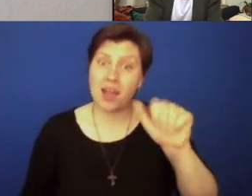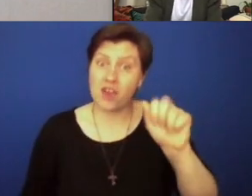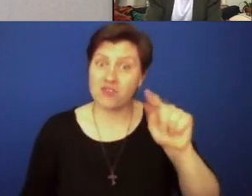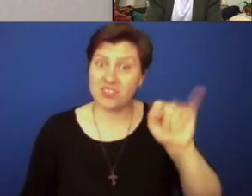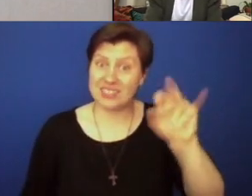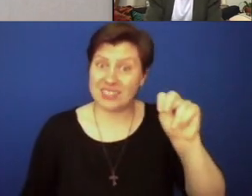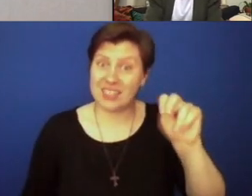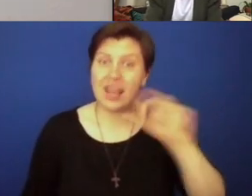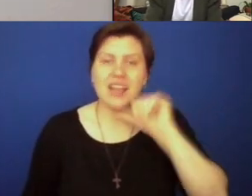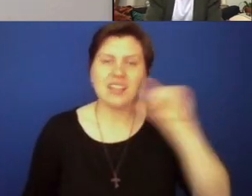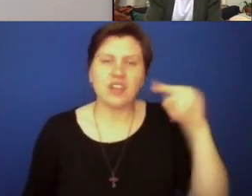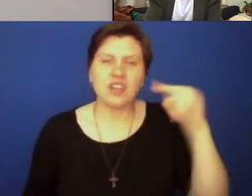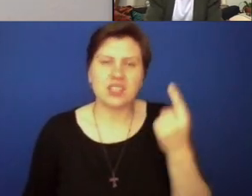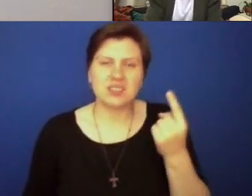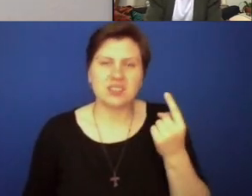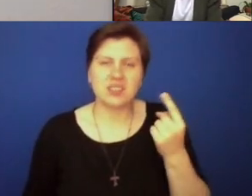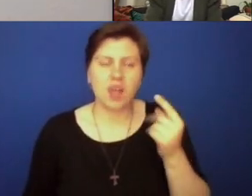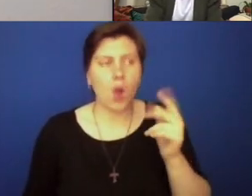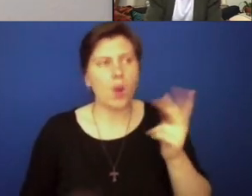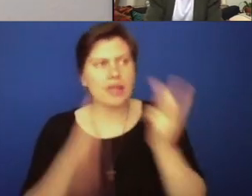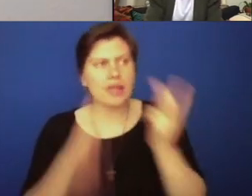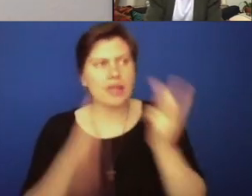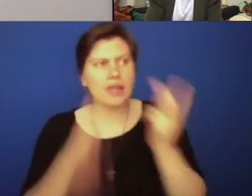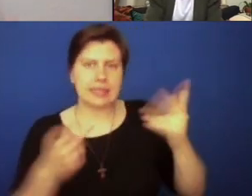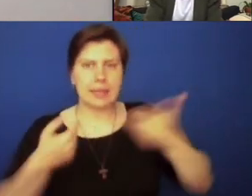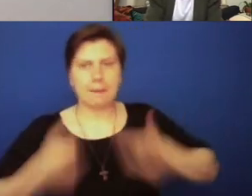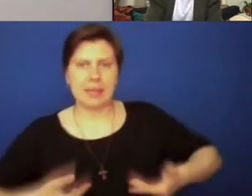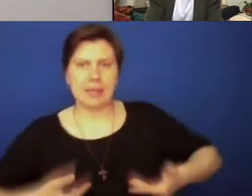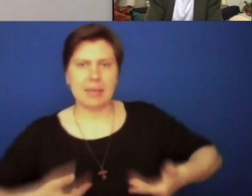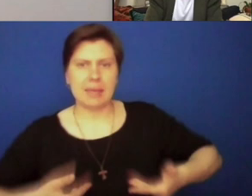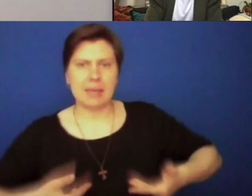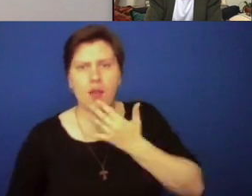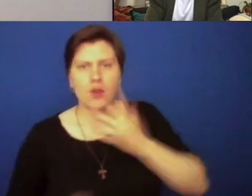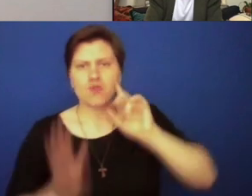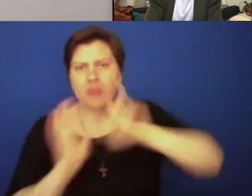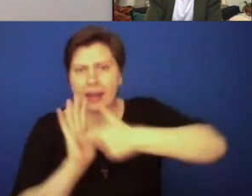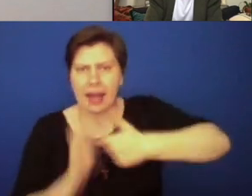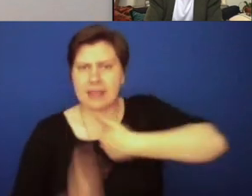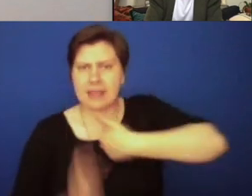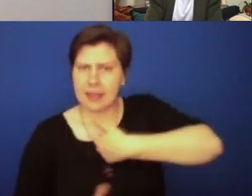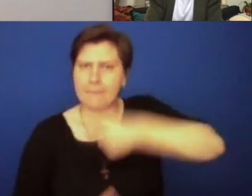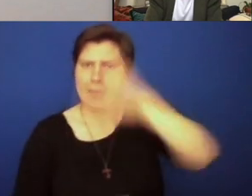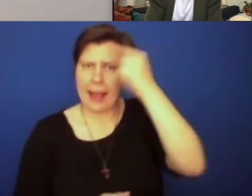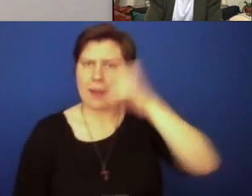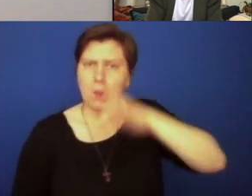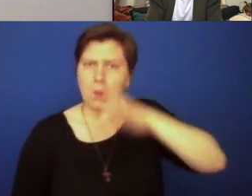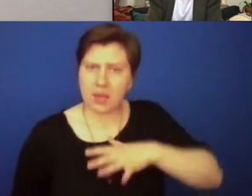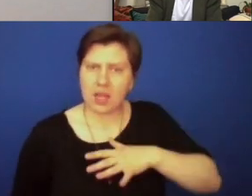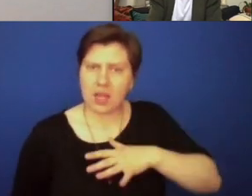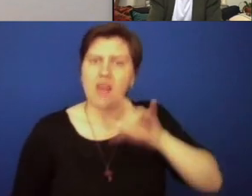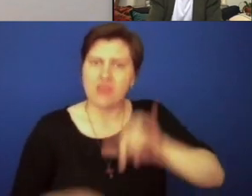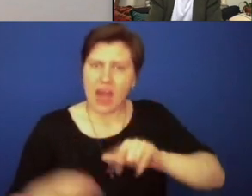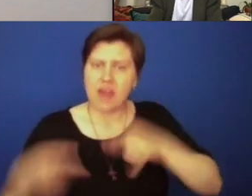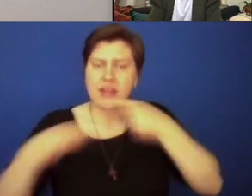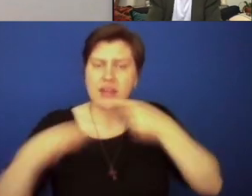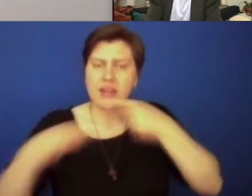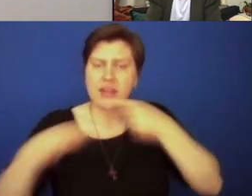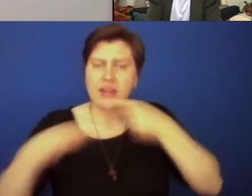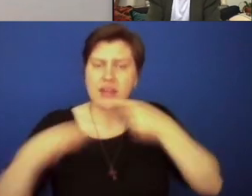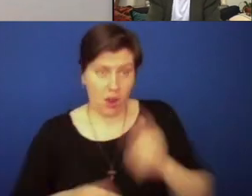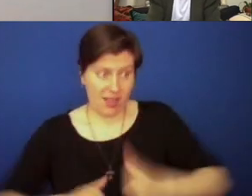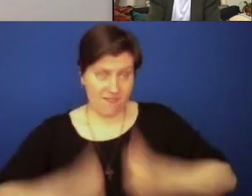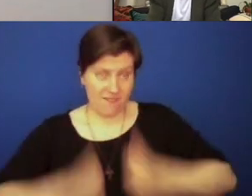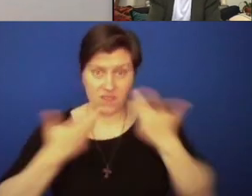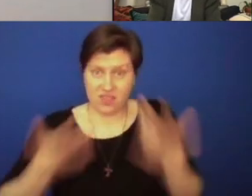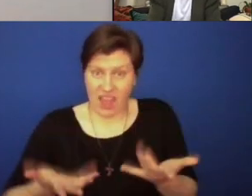me, it's not as much, it's not so much seeing me, seeing my color, recognizing me as a black woman and that intersection that I